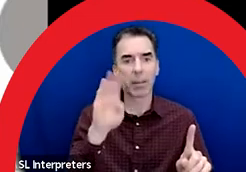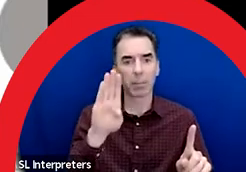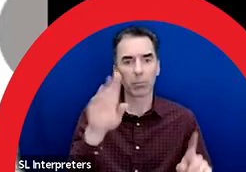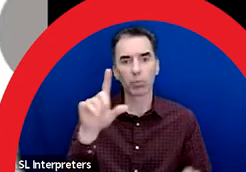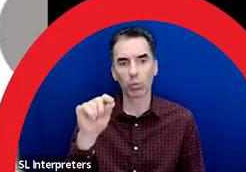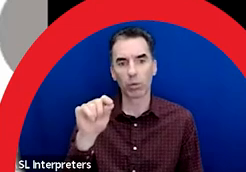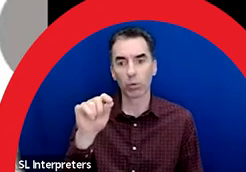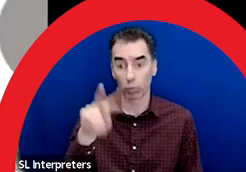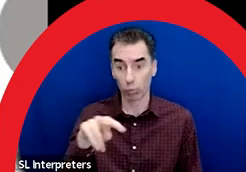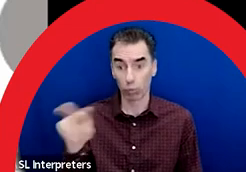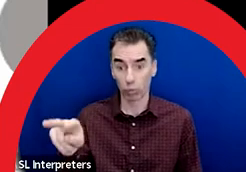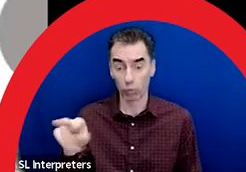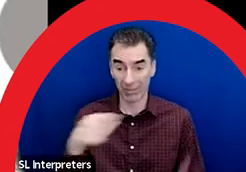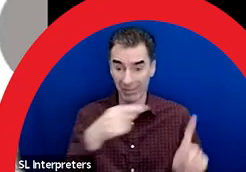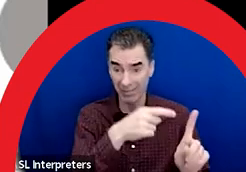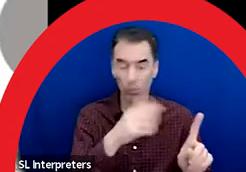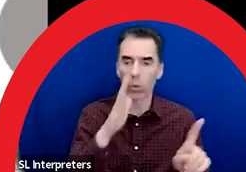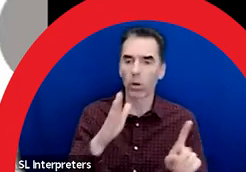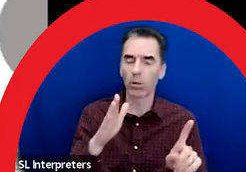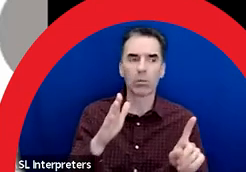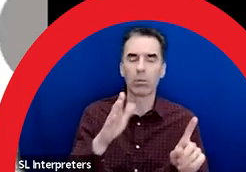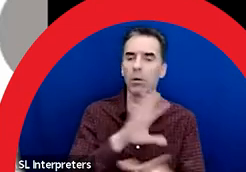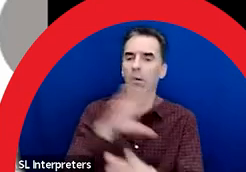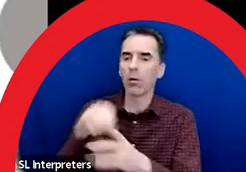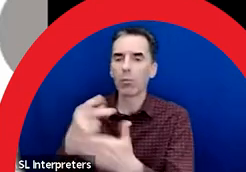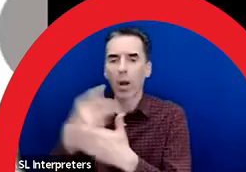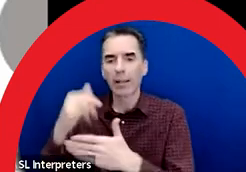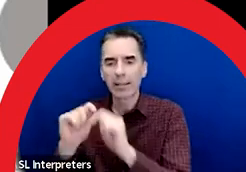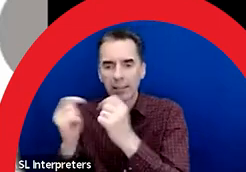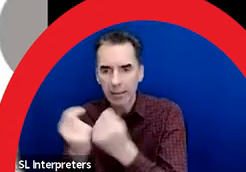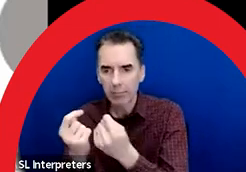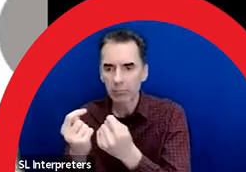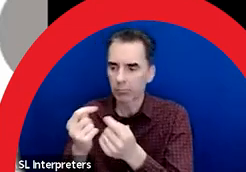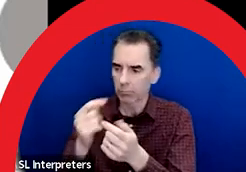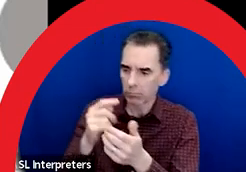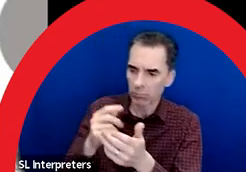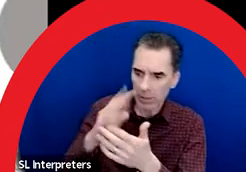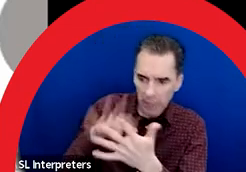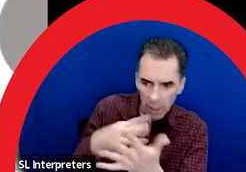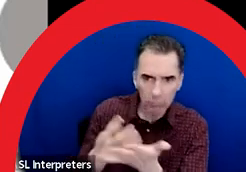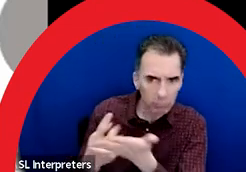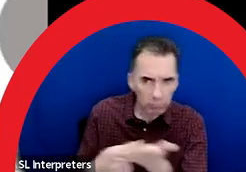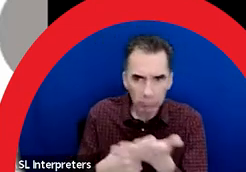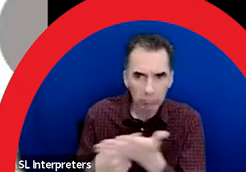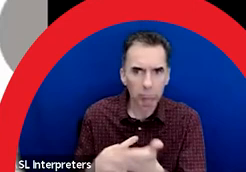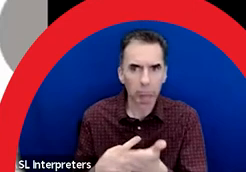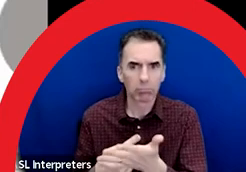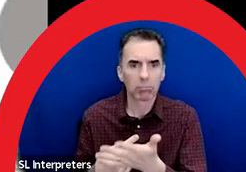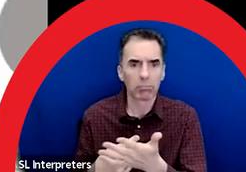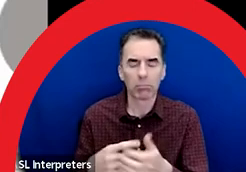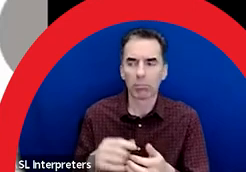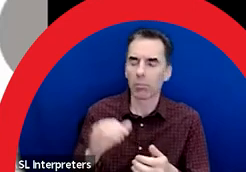The artist will work with a project team to refine the schedule and to understand the constraints that they must design within.